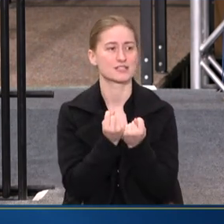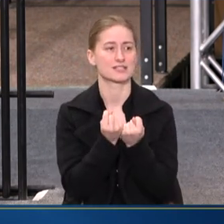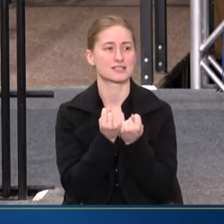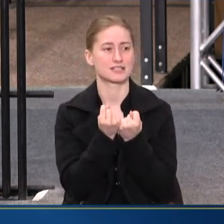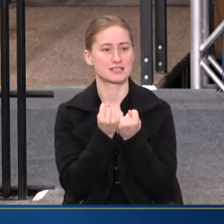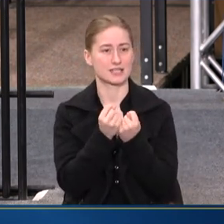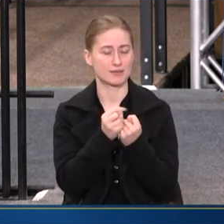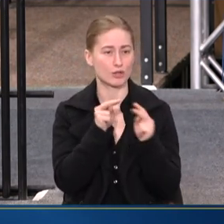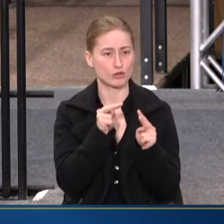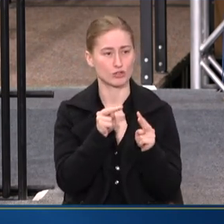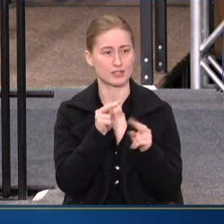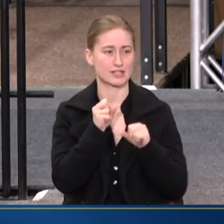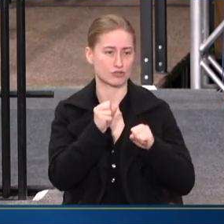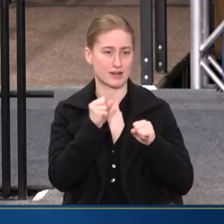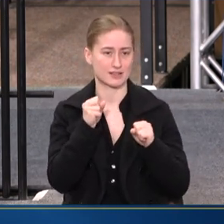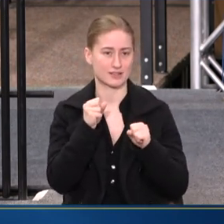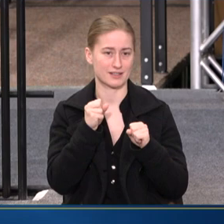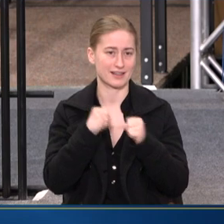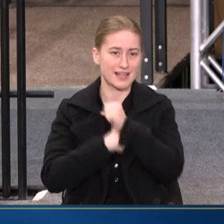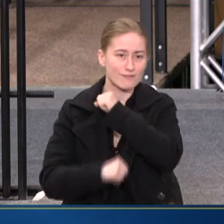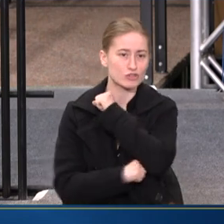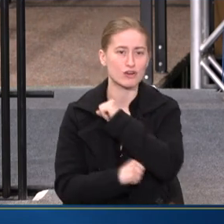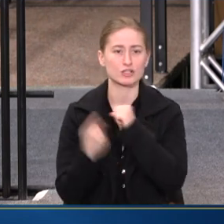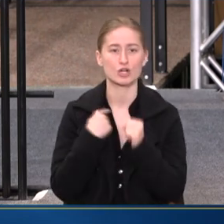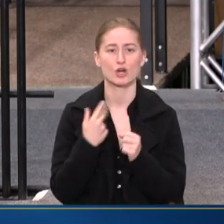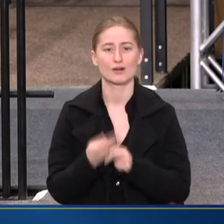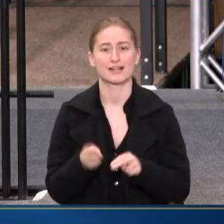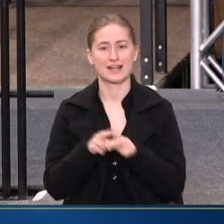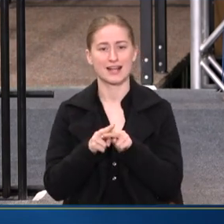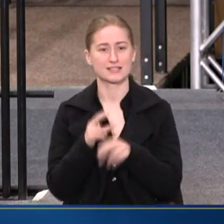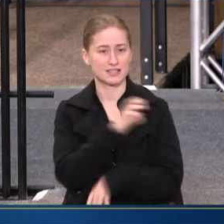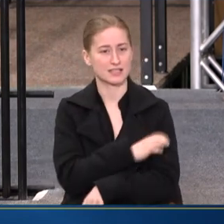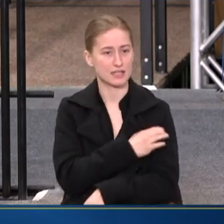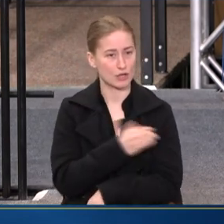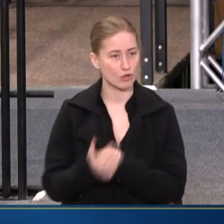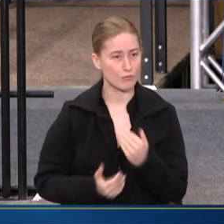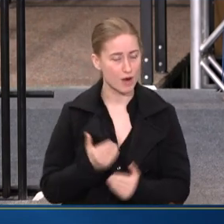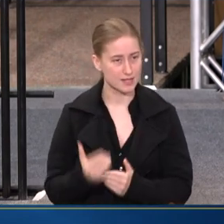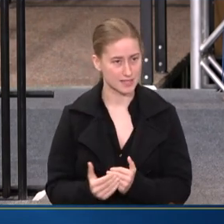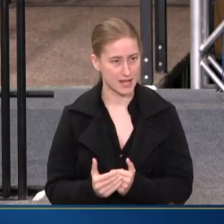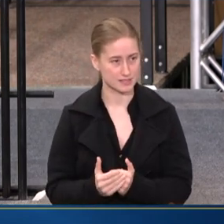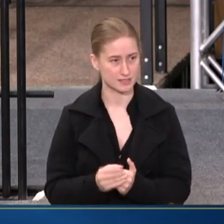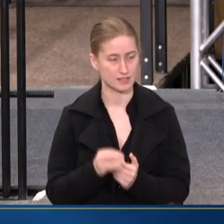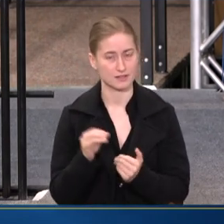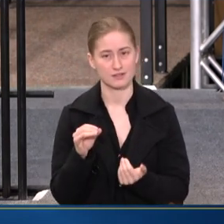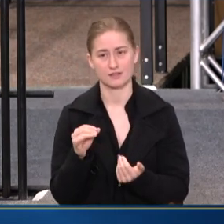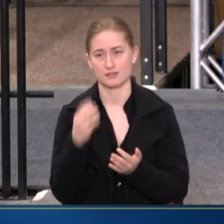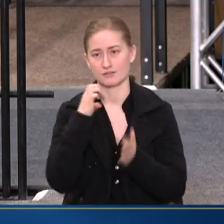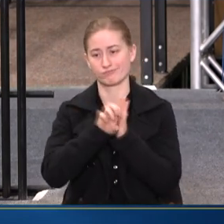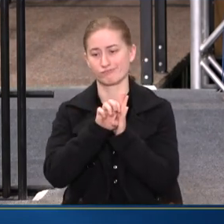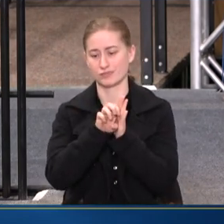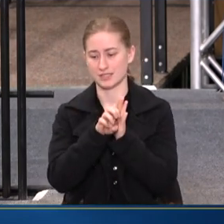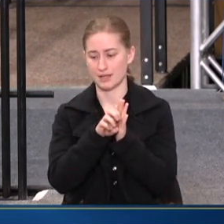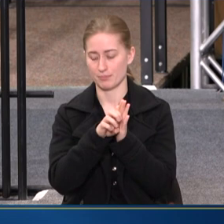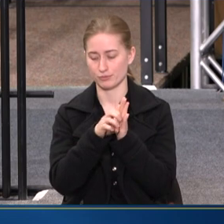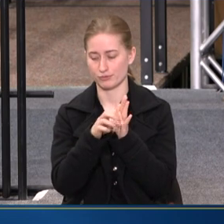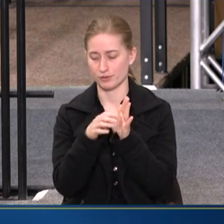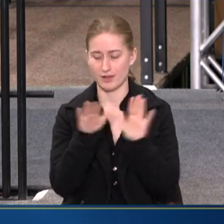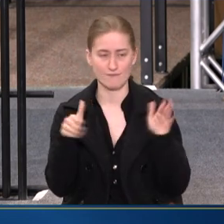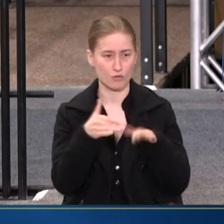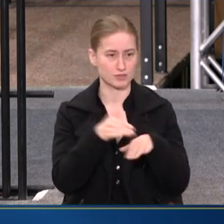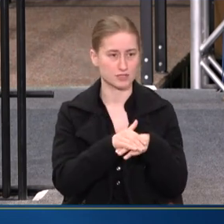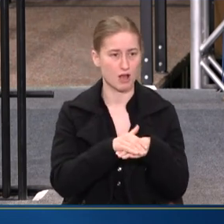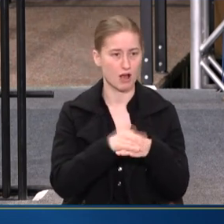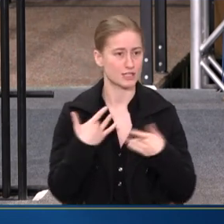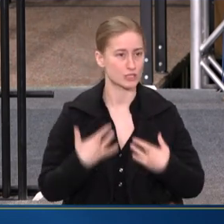STRENGTHENING INFRASTRUCTURE OR ENHANCING THE CLINICAL PROCESS, SUCH AS A FOCUS